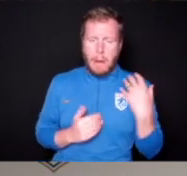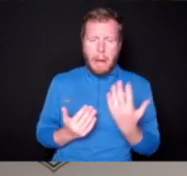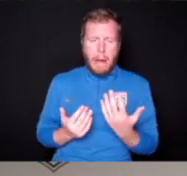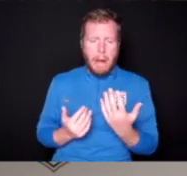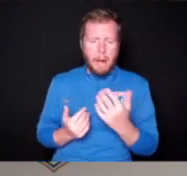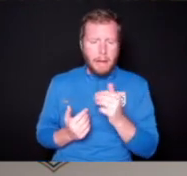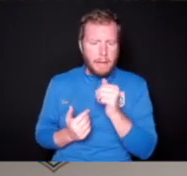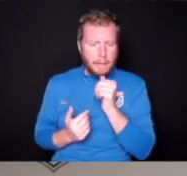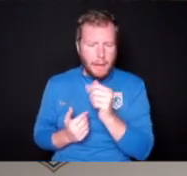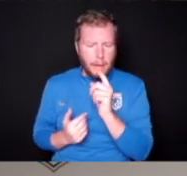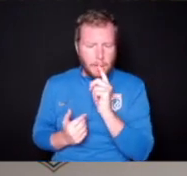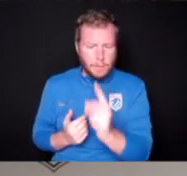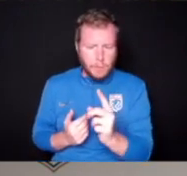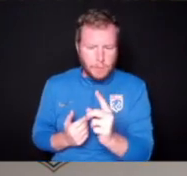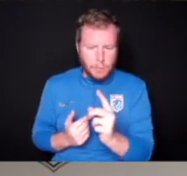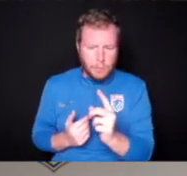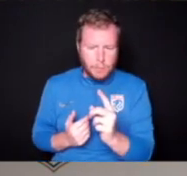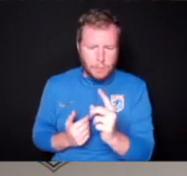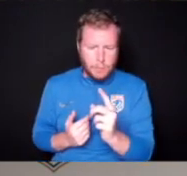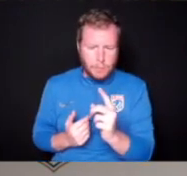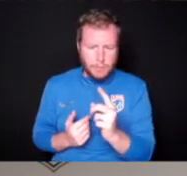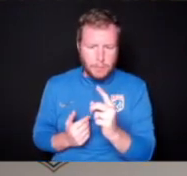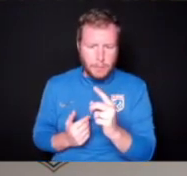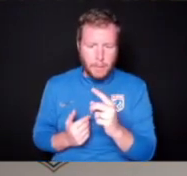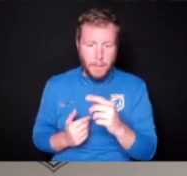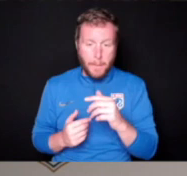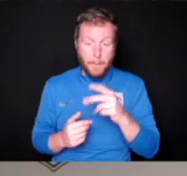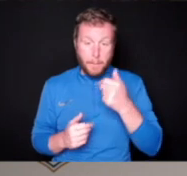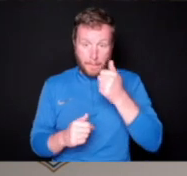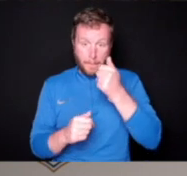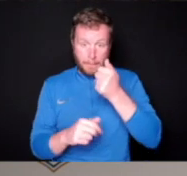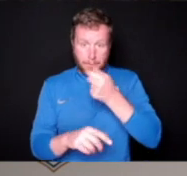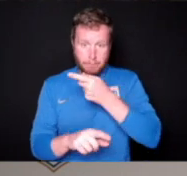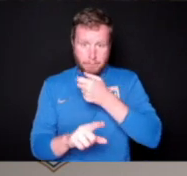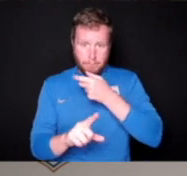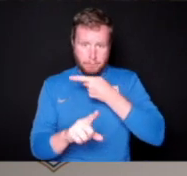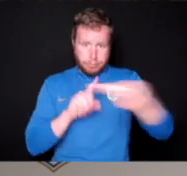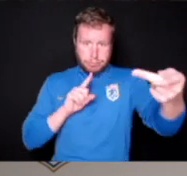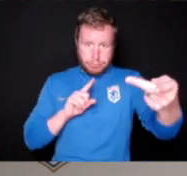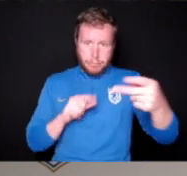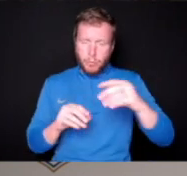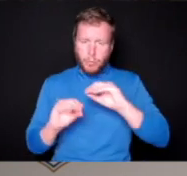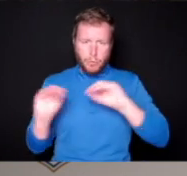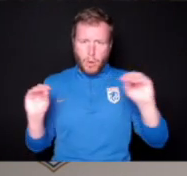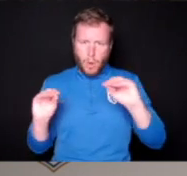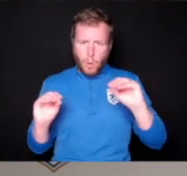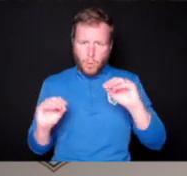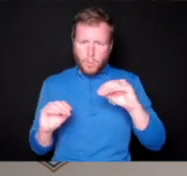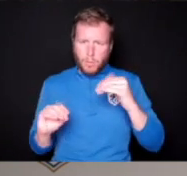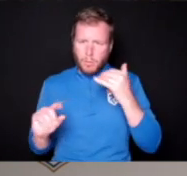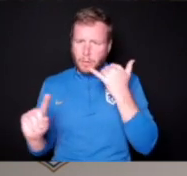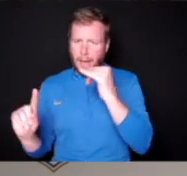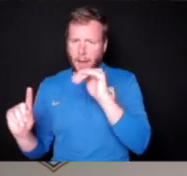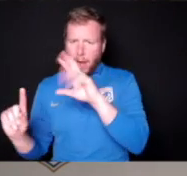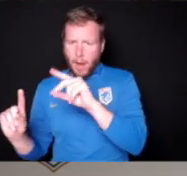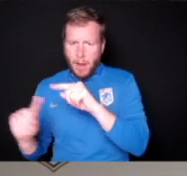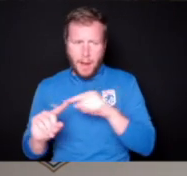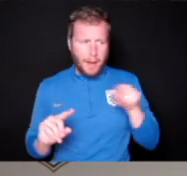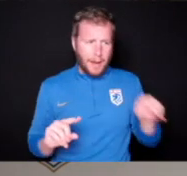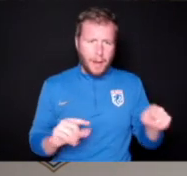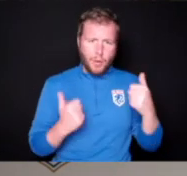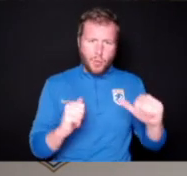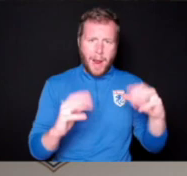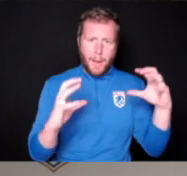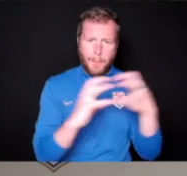someone takes a player out and doesn't get booked, and another player just tries to get the ball and just get booked.